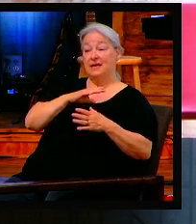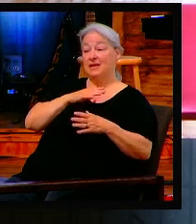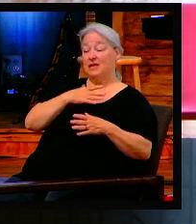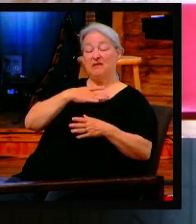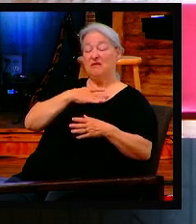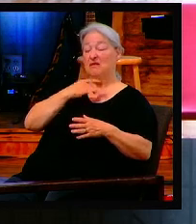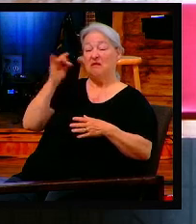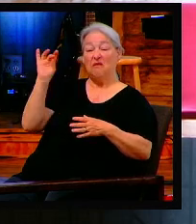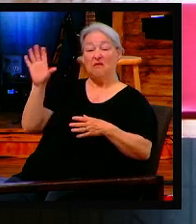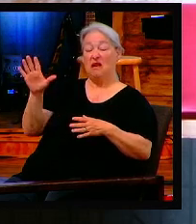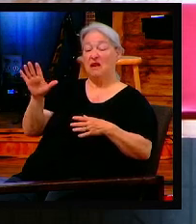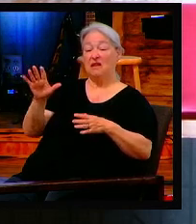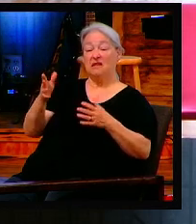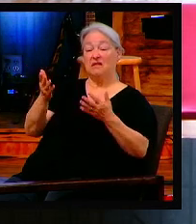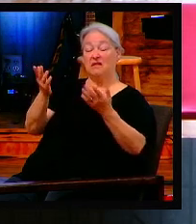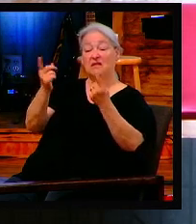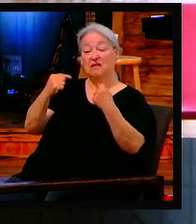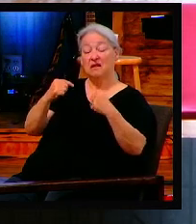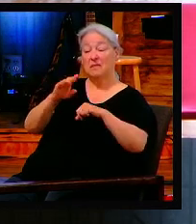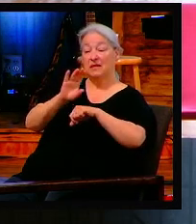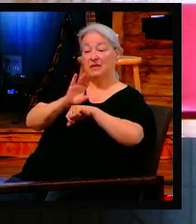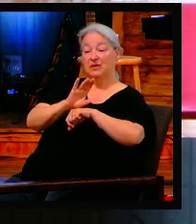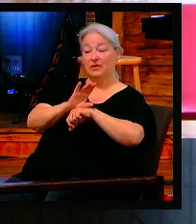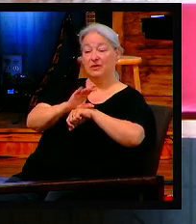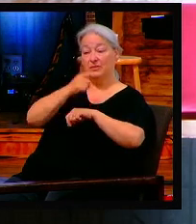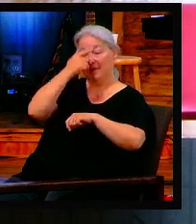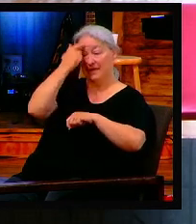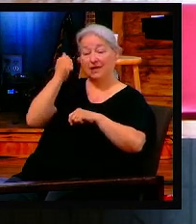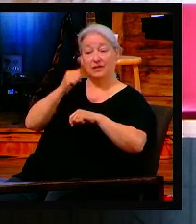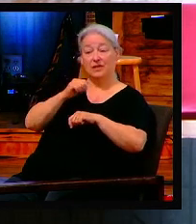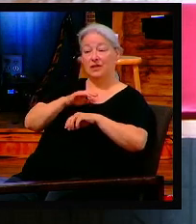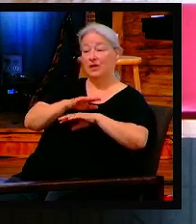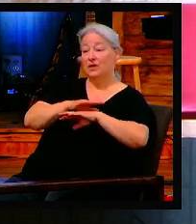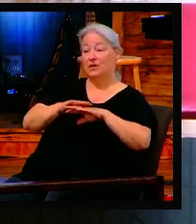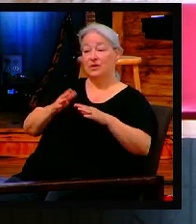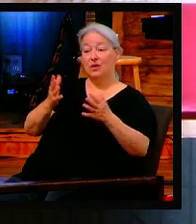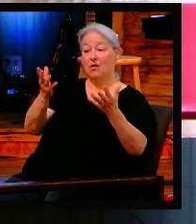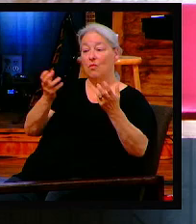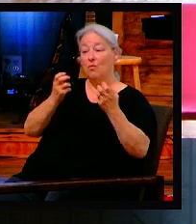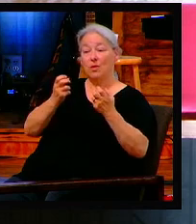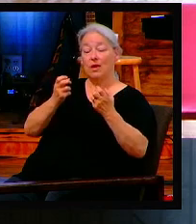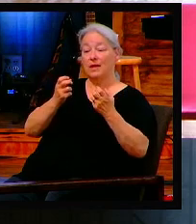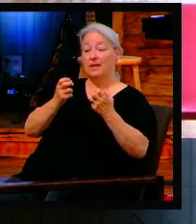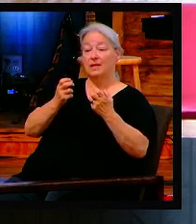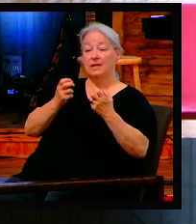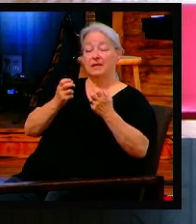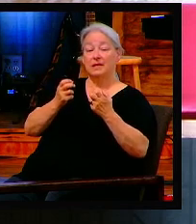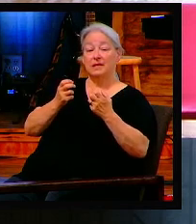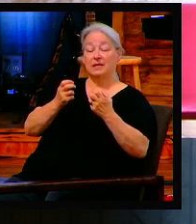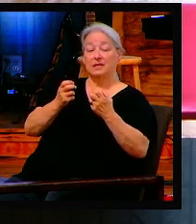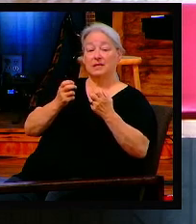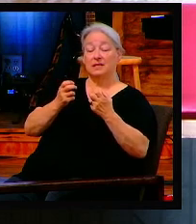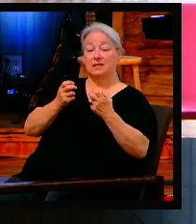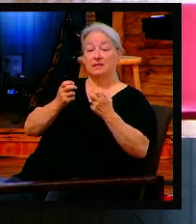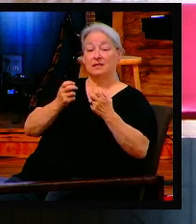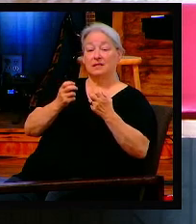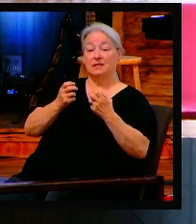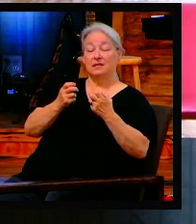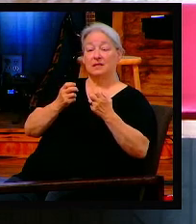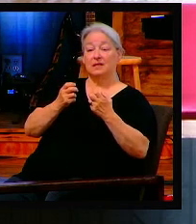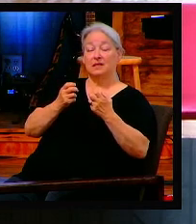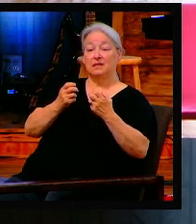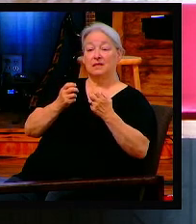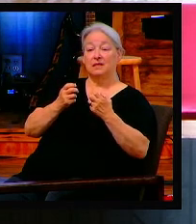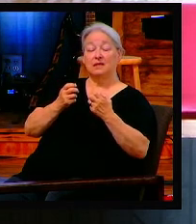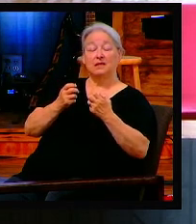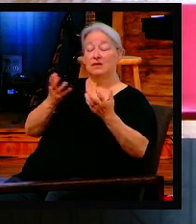this is, I had a guy, guys, a knuckle dragon, silverback gorilla contractor from the Middle East. Lost count.